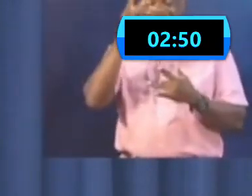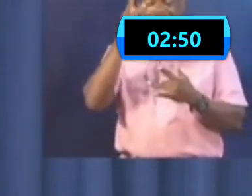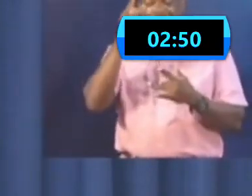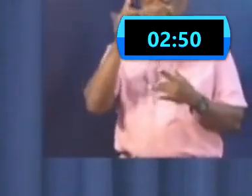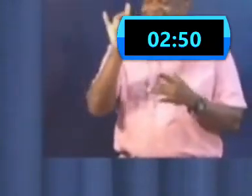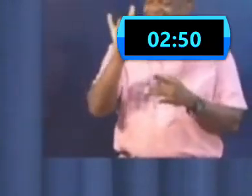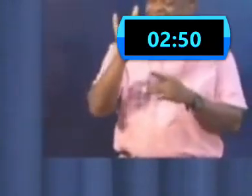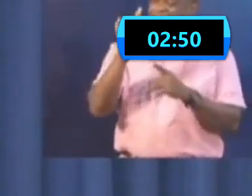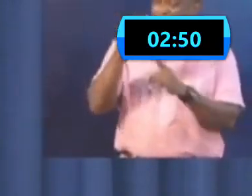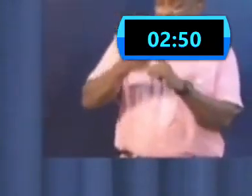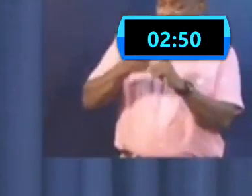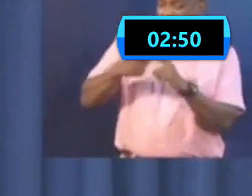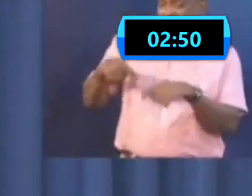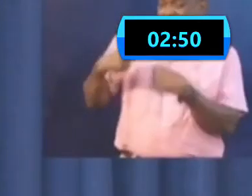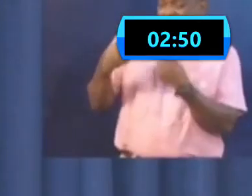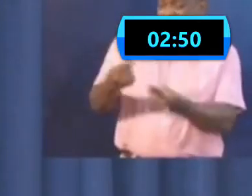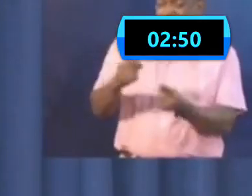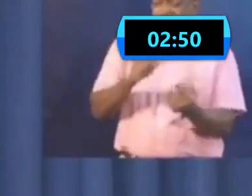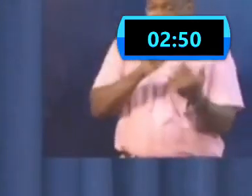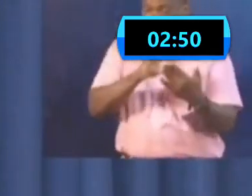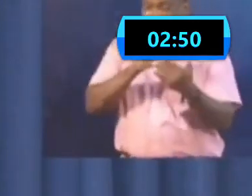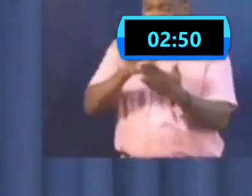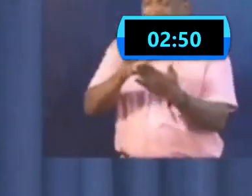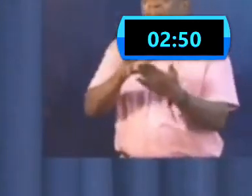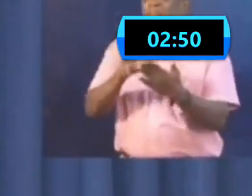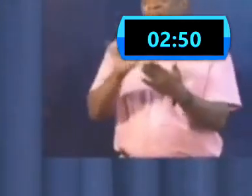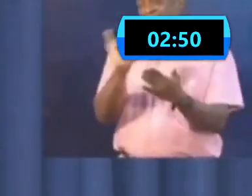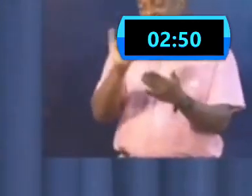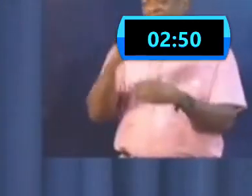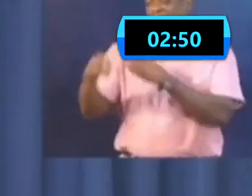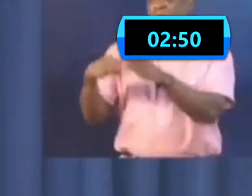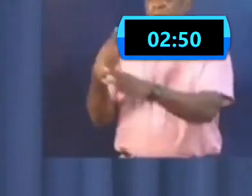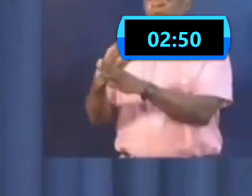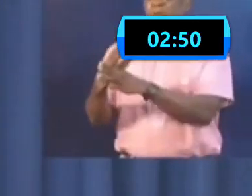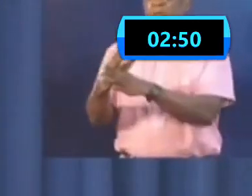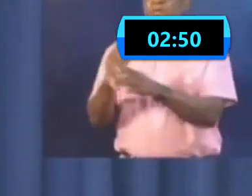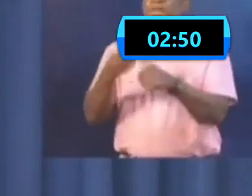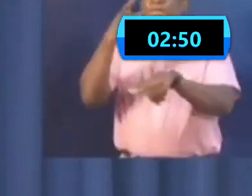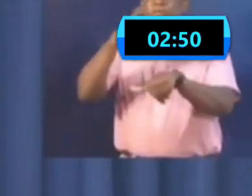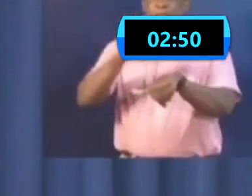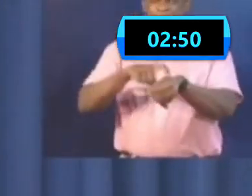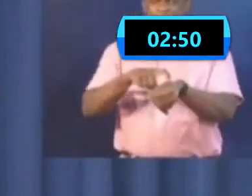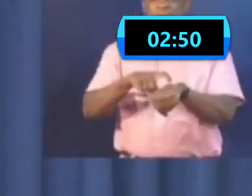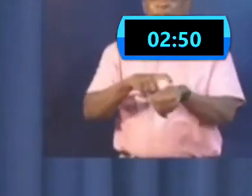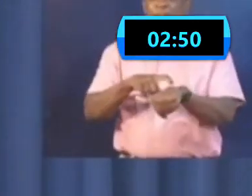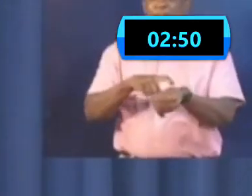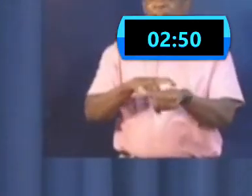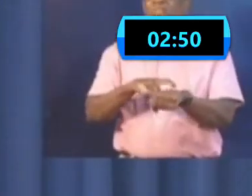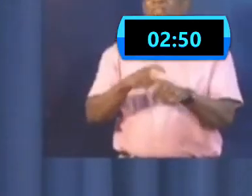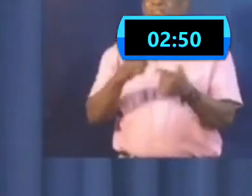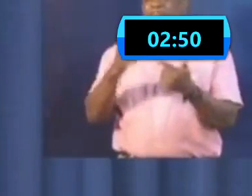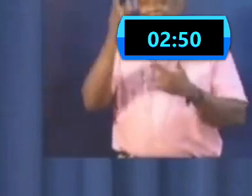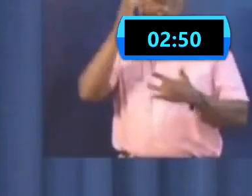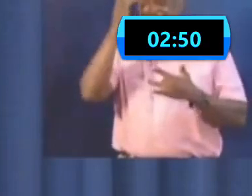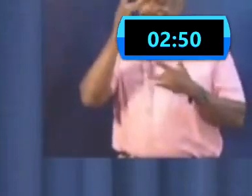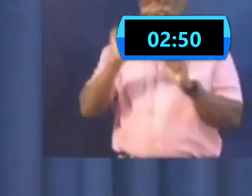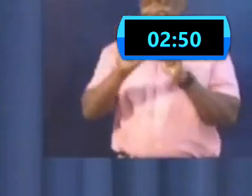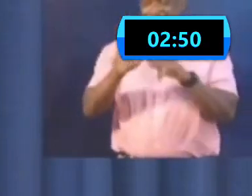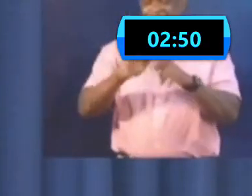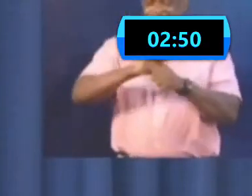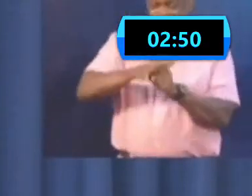And by we, I mean the world. When this virus first came to us, we had no idea how